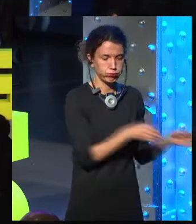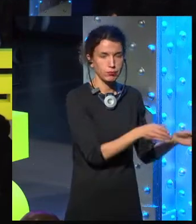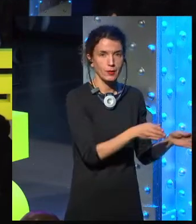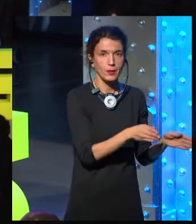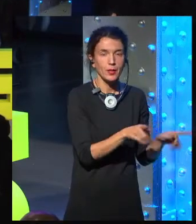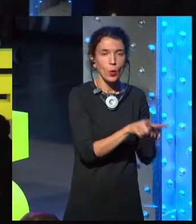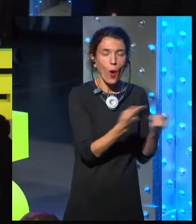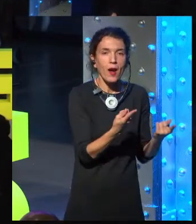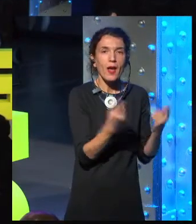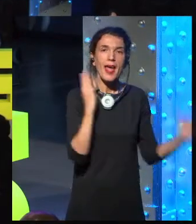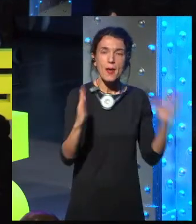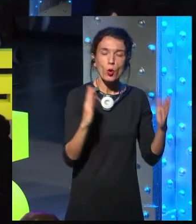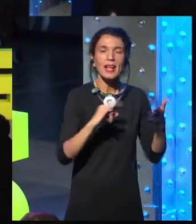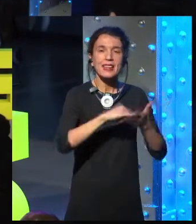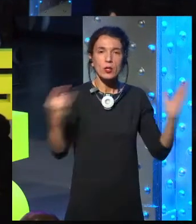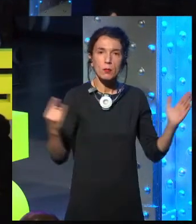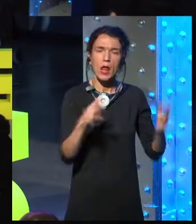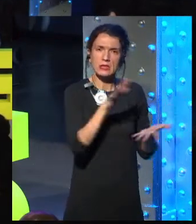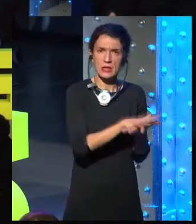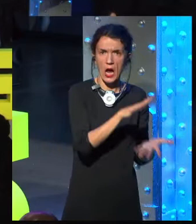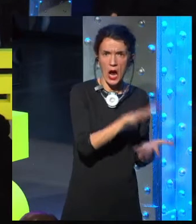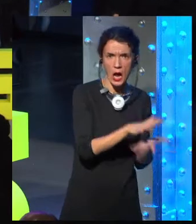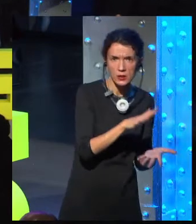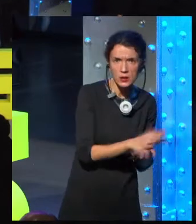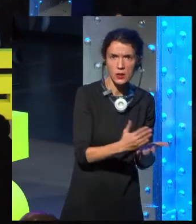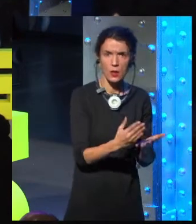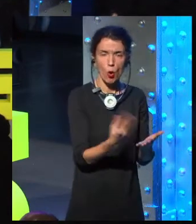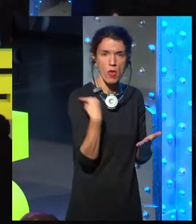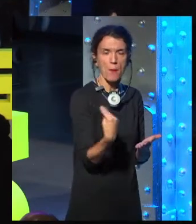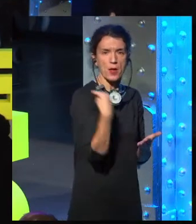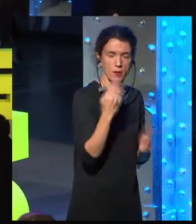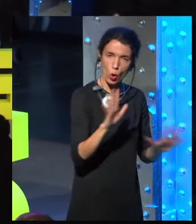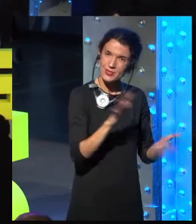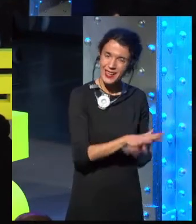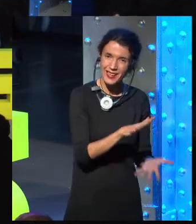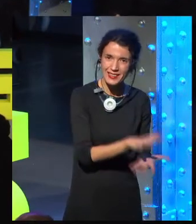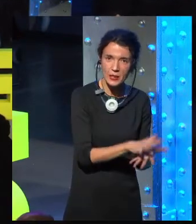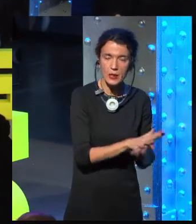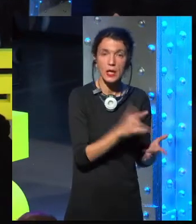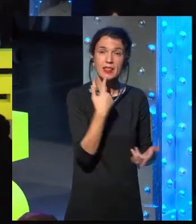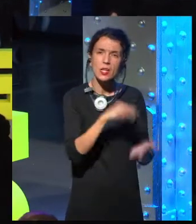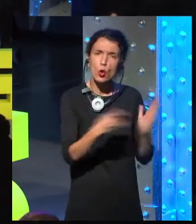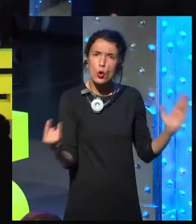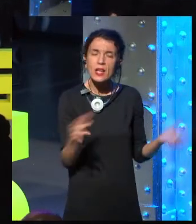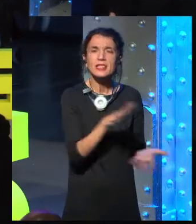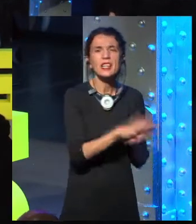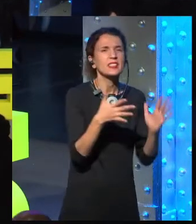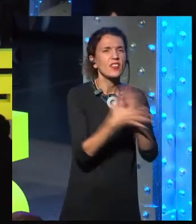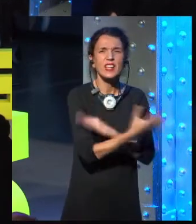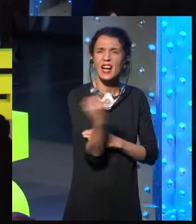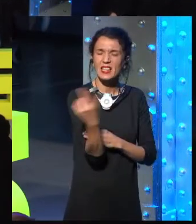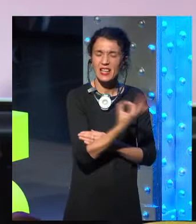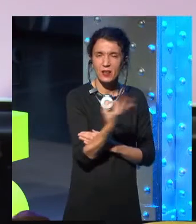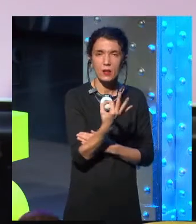What does a calm technology look like? Something where you use the technology and you're not angry at it constantly. The calmest